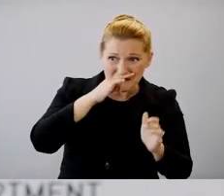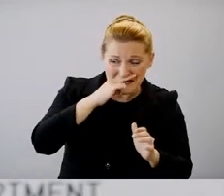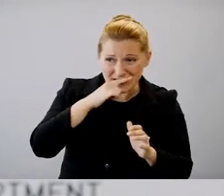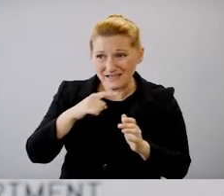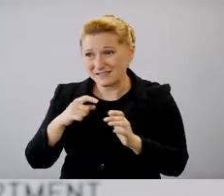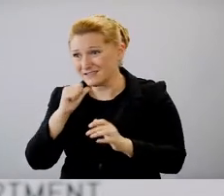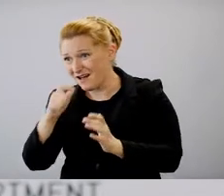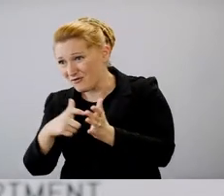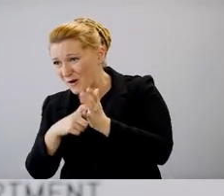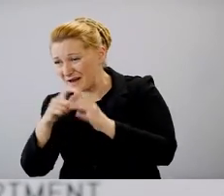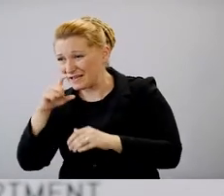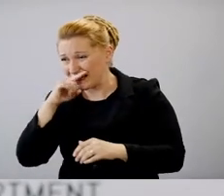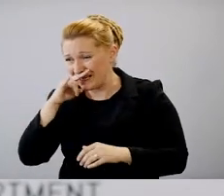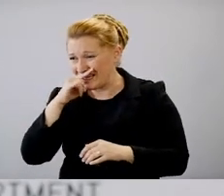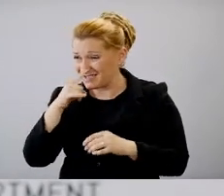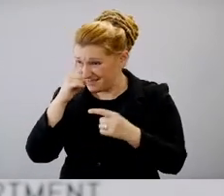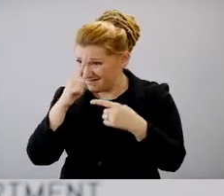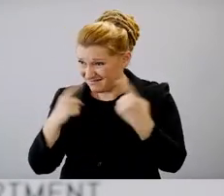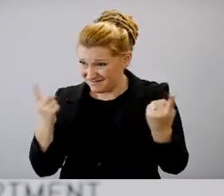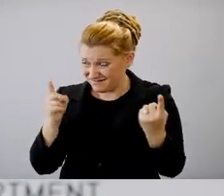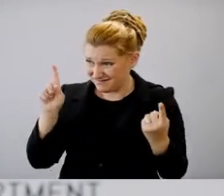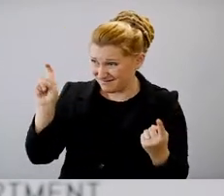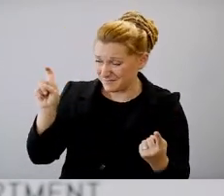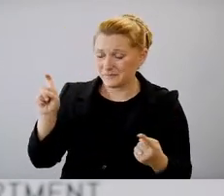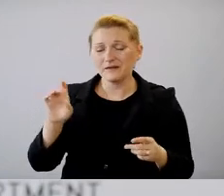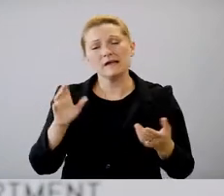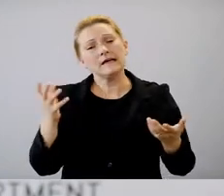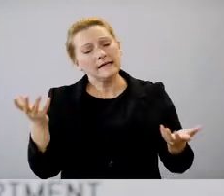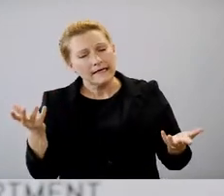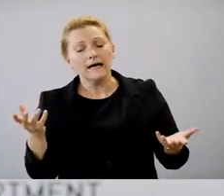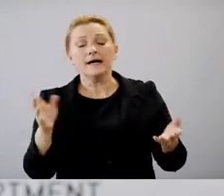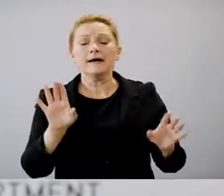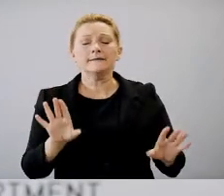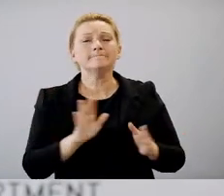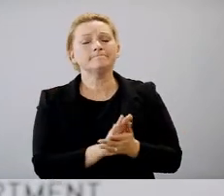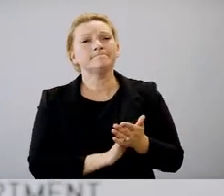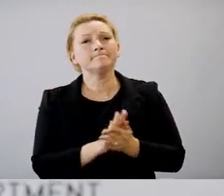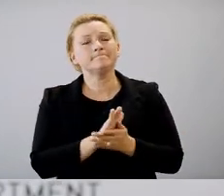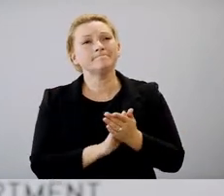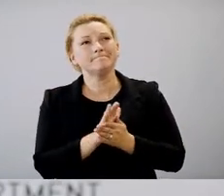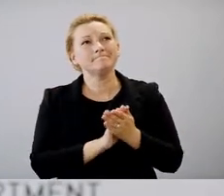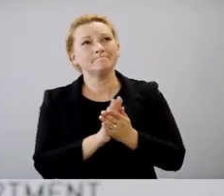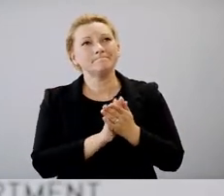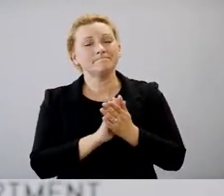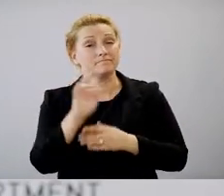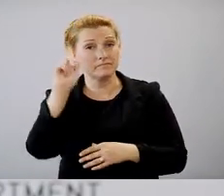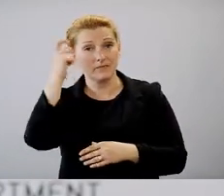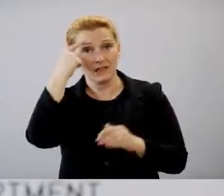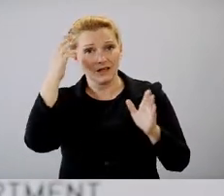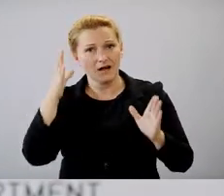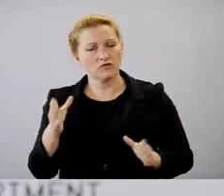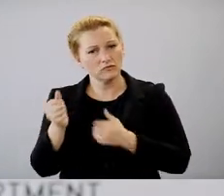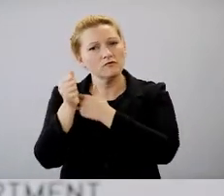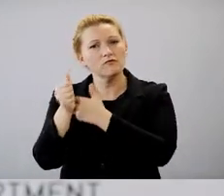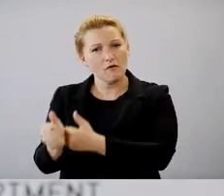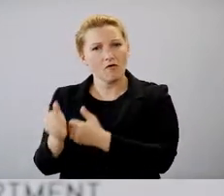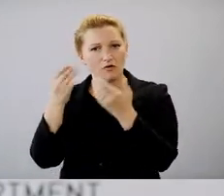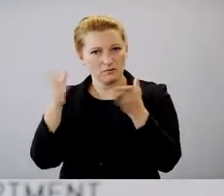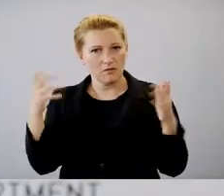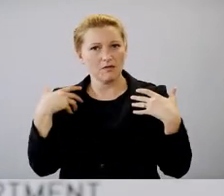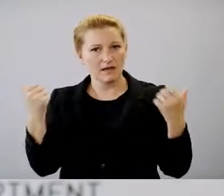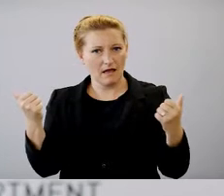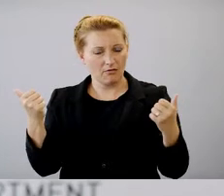certain situations? You know, I, I think the governor is, he, he follows the public health guidance.